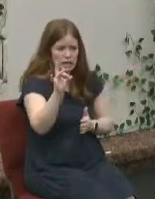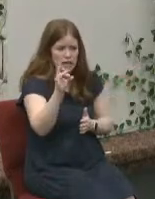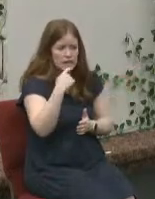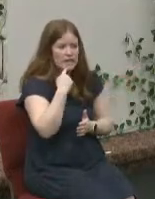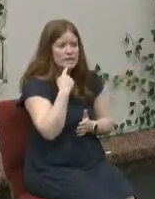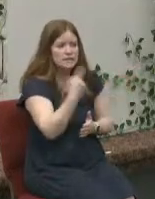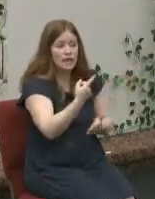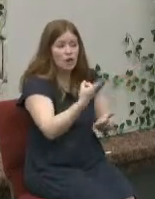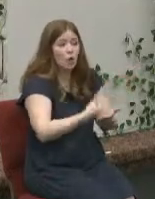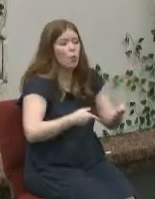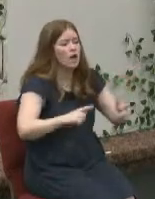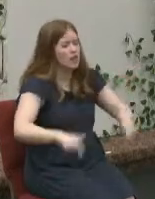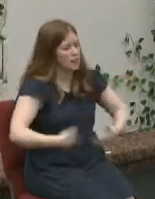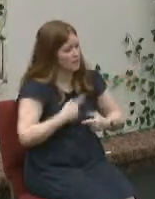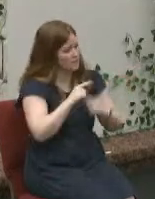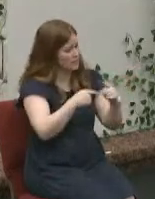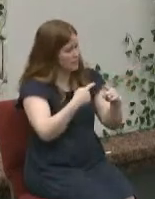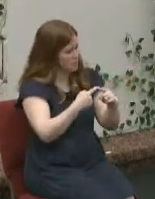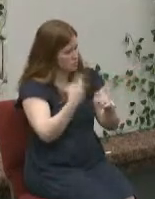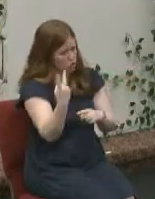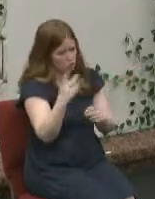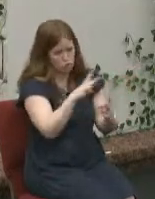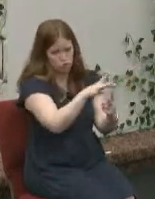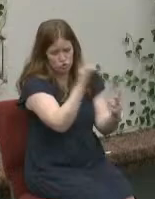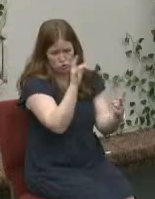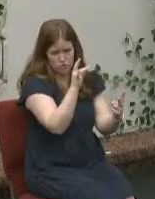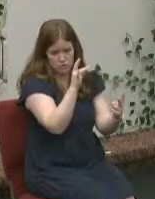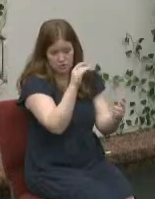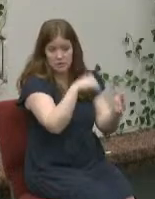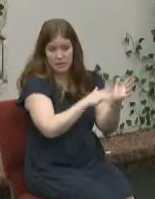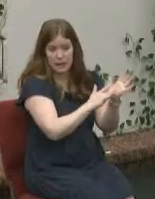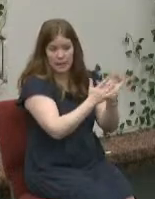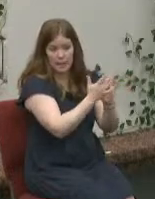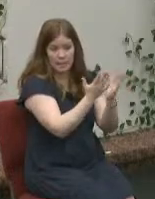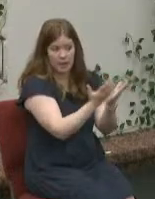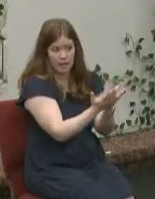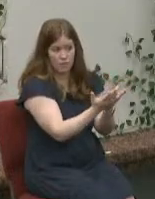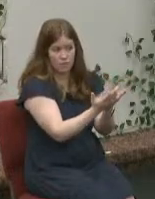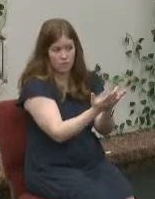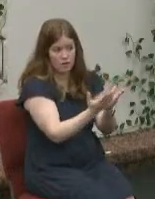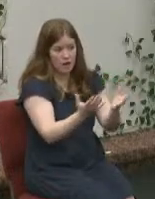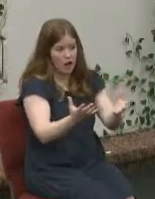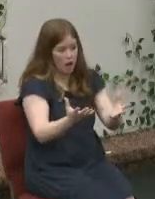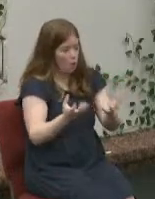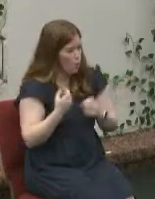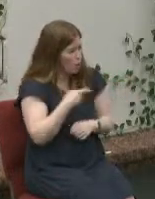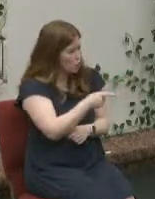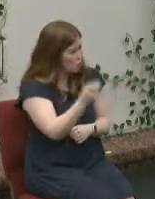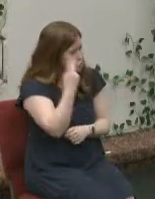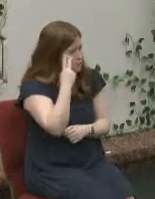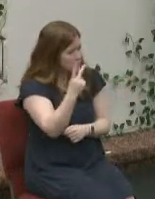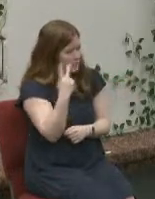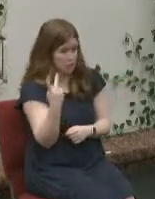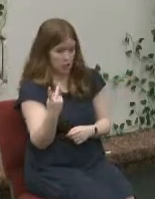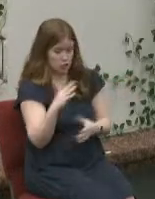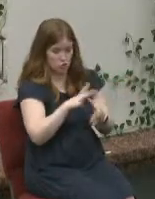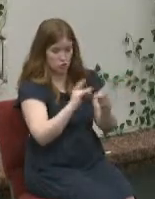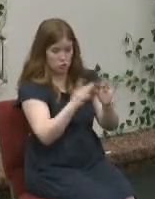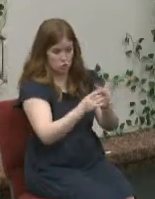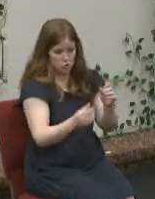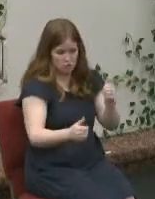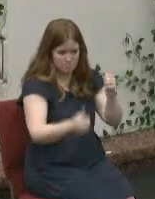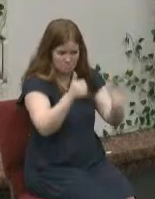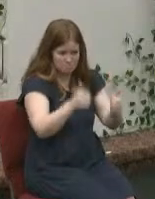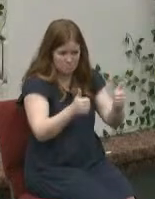life is about and there are two choices as always in the Bible and today I would like you to see these two stories side by side in Matthew's